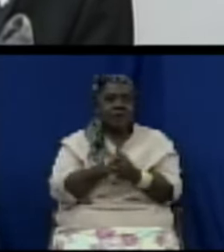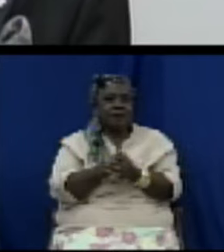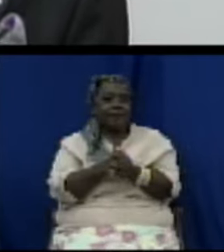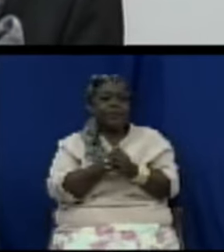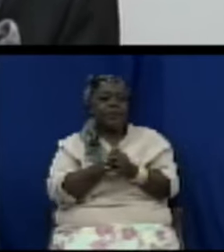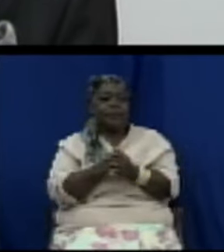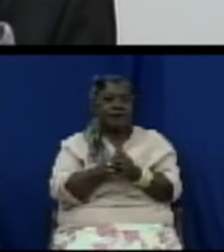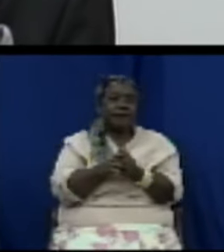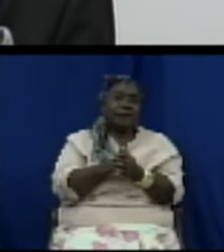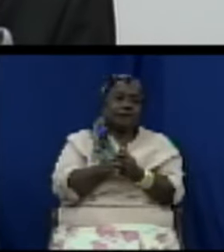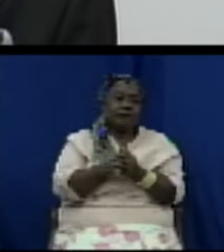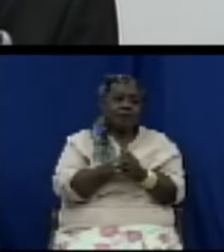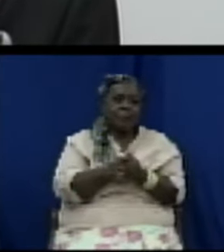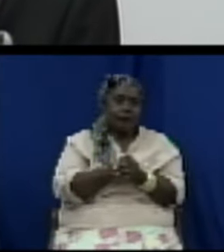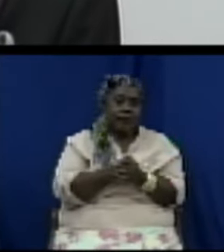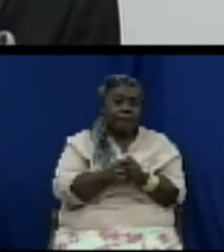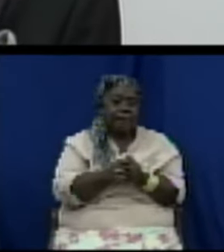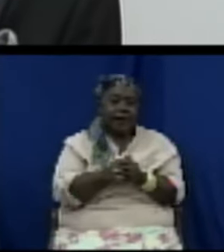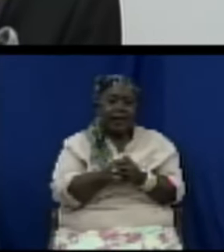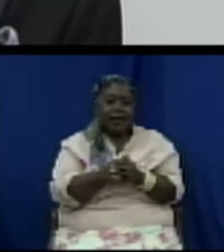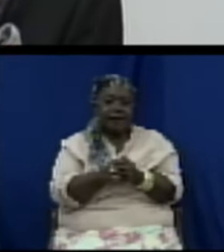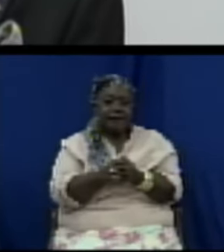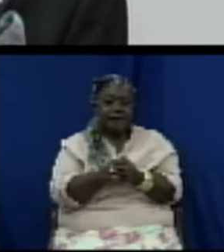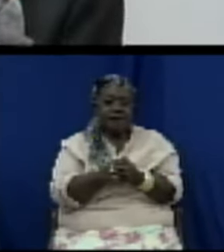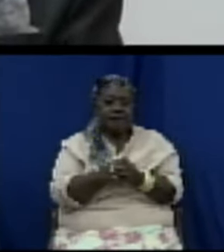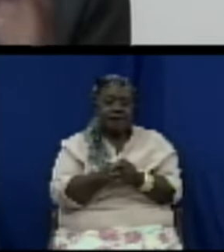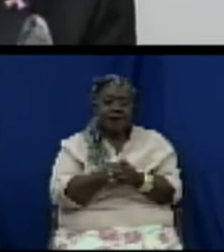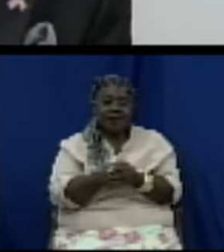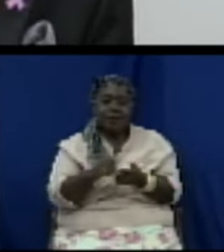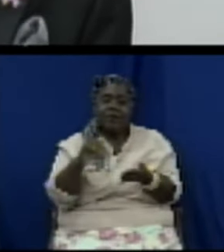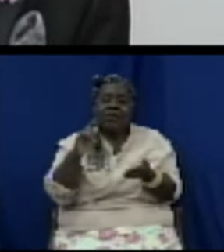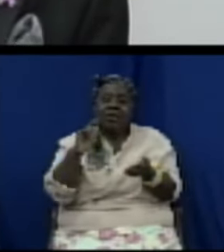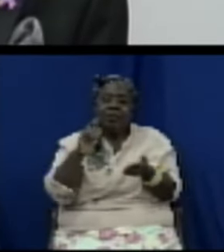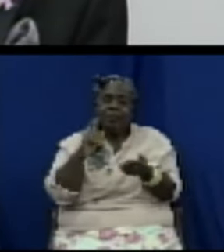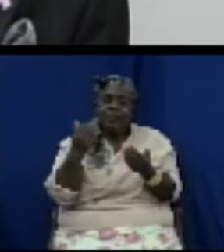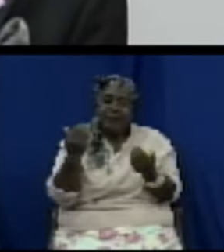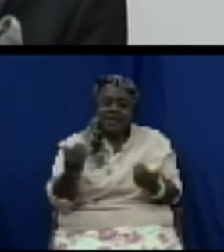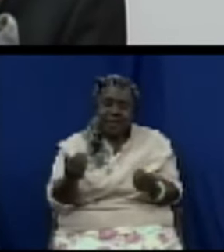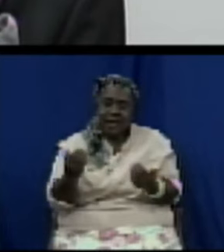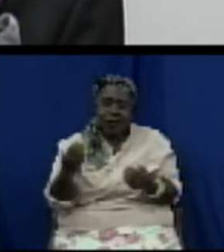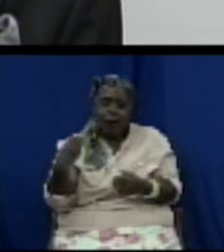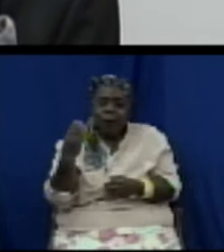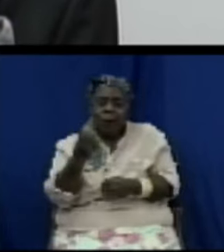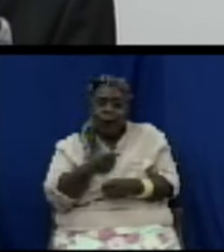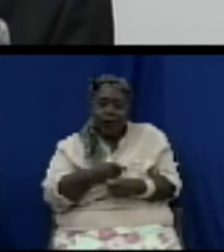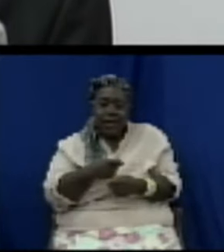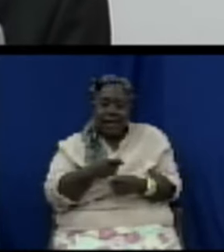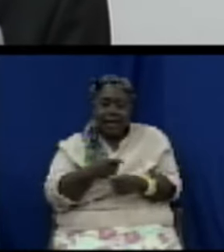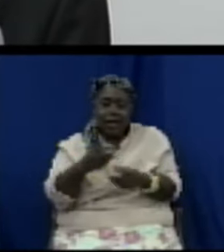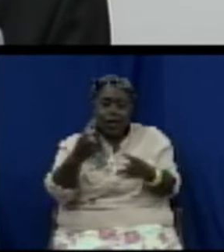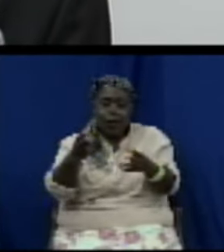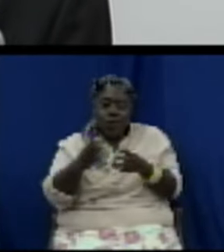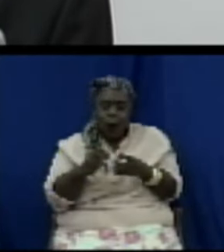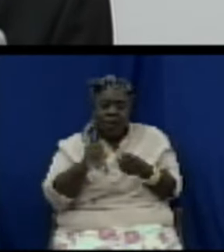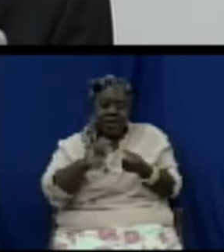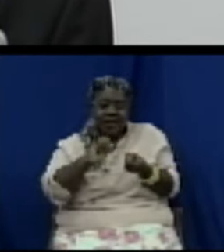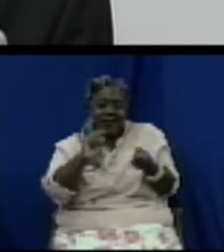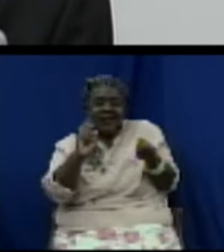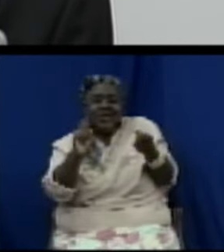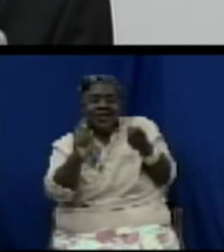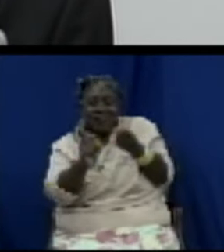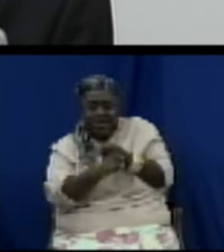be replaced by this harmonized bill which is before us today